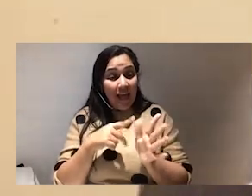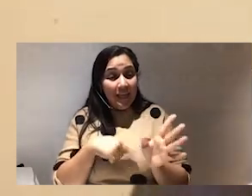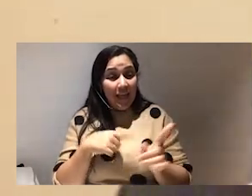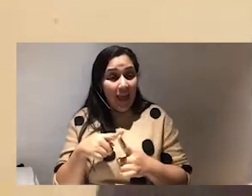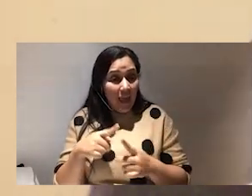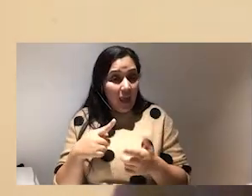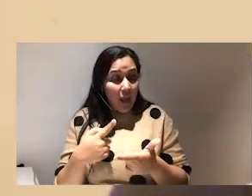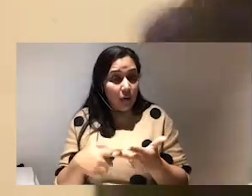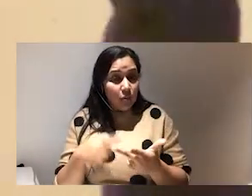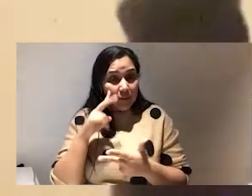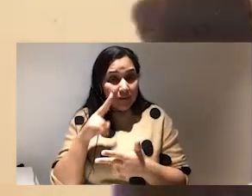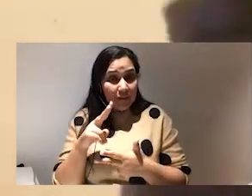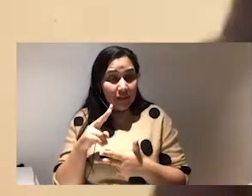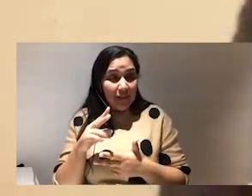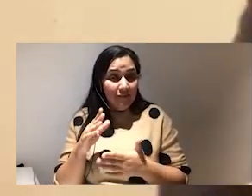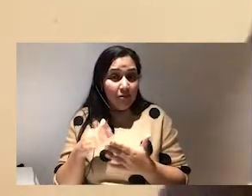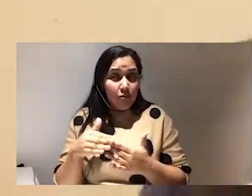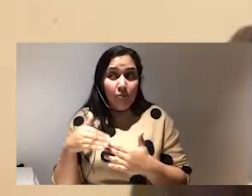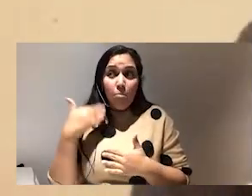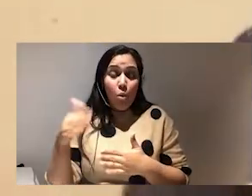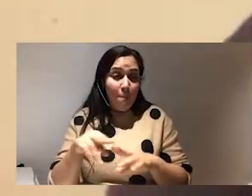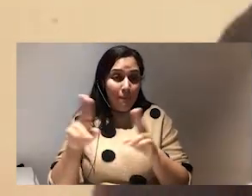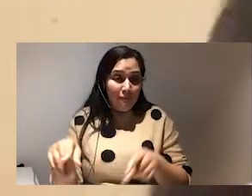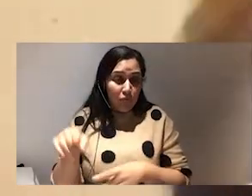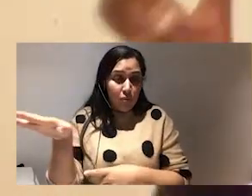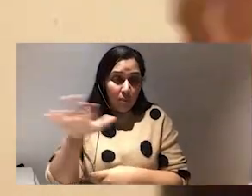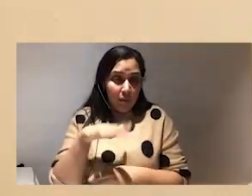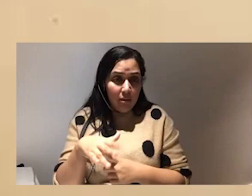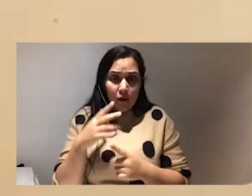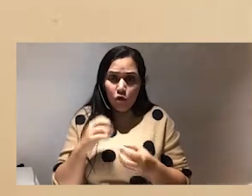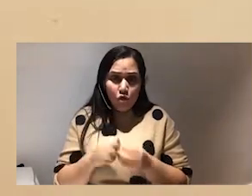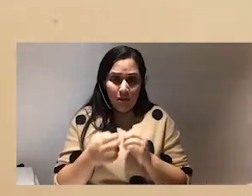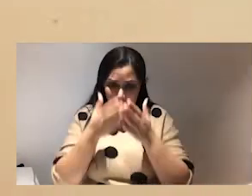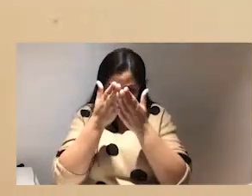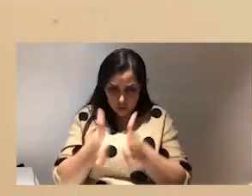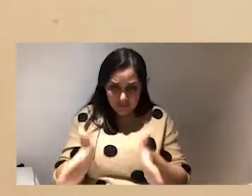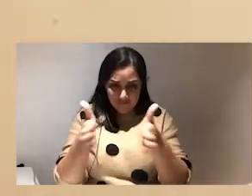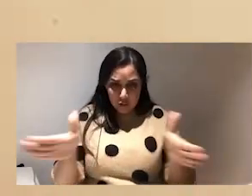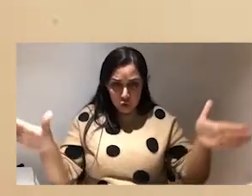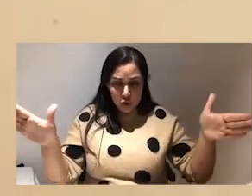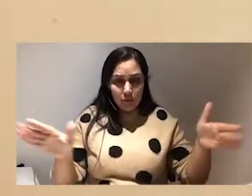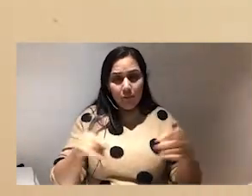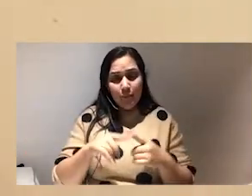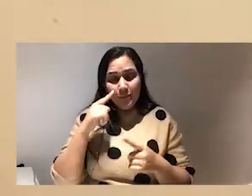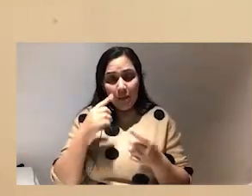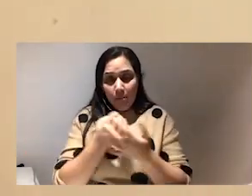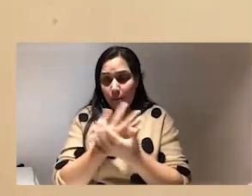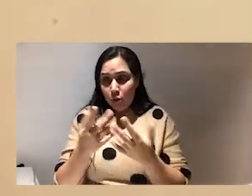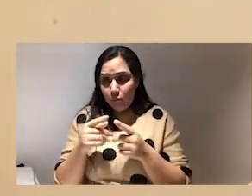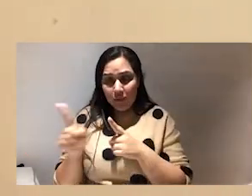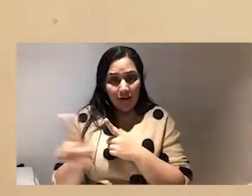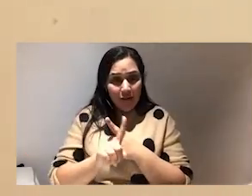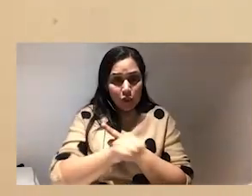like like you're getting even more platforms and all and and causing further divisions we're seeing multi-directional solidarity